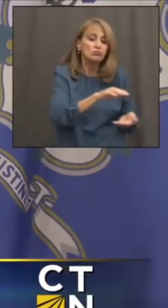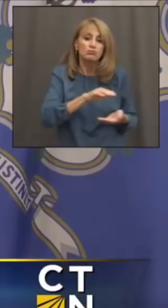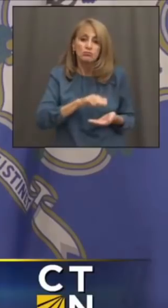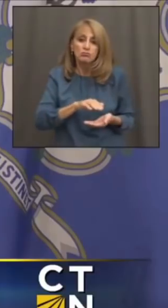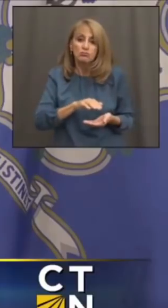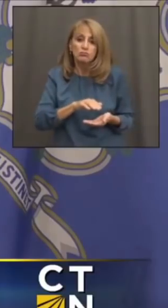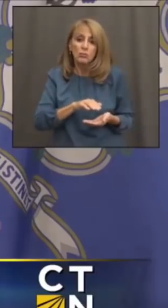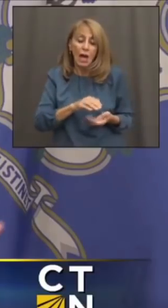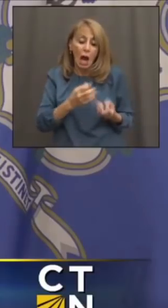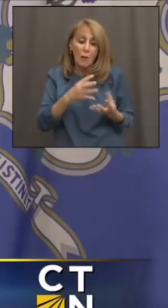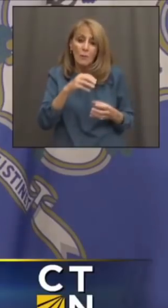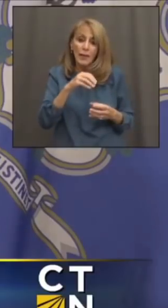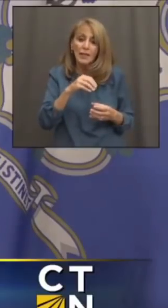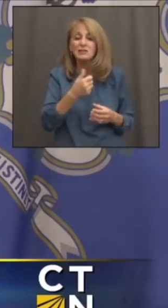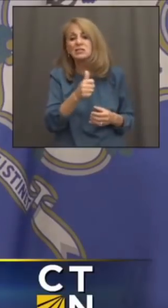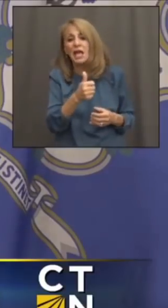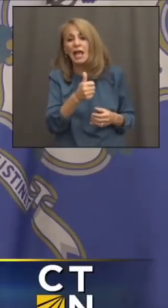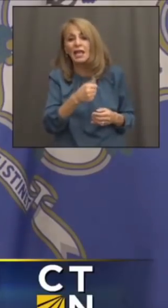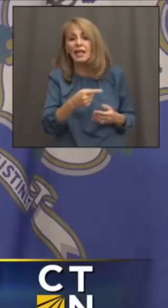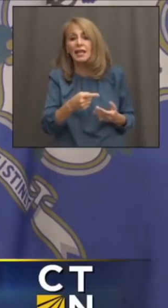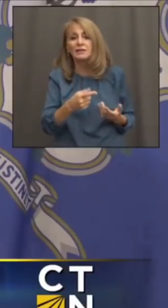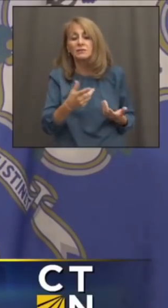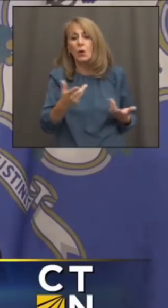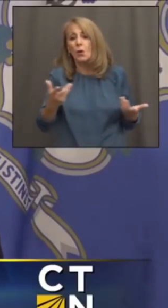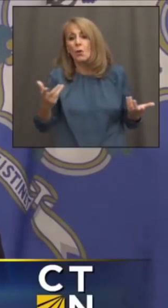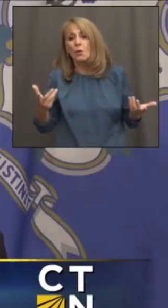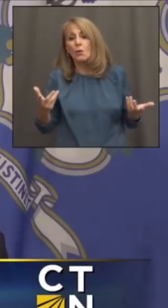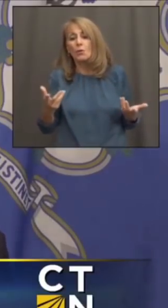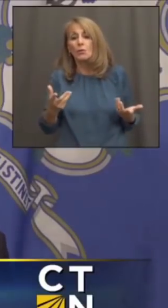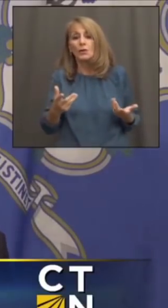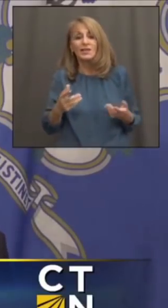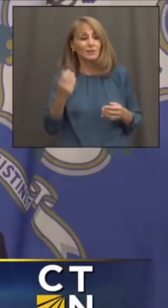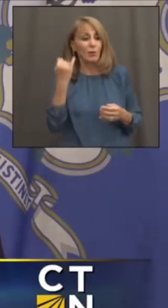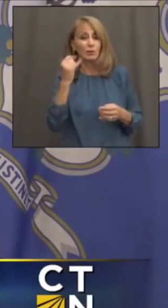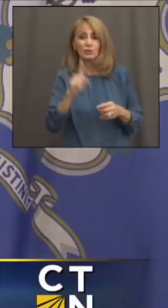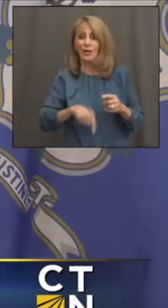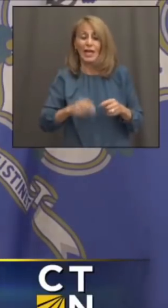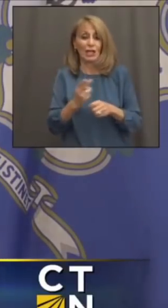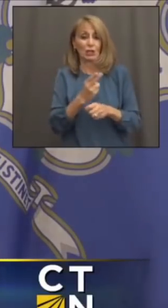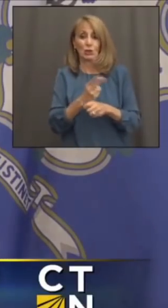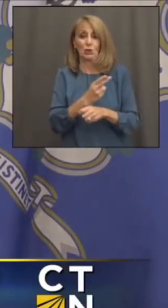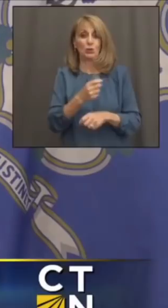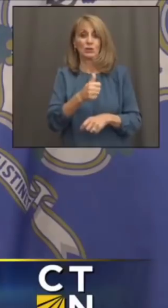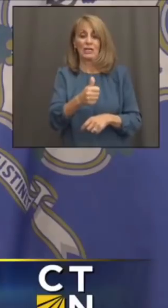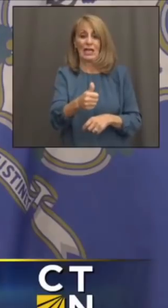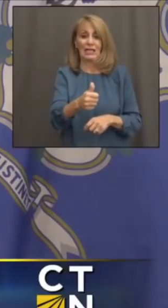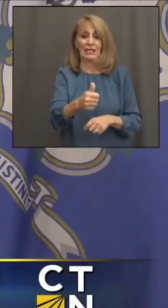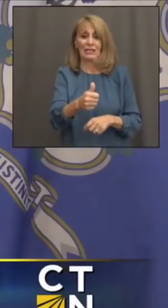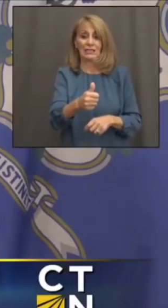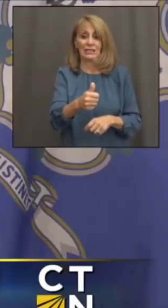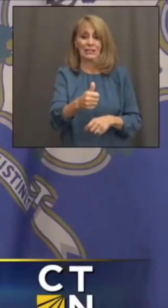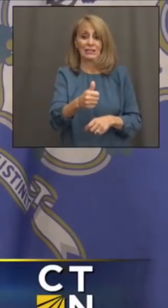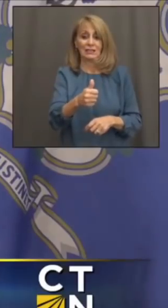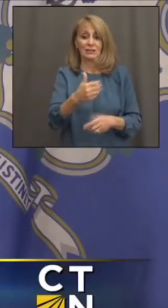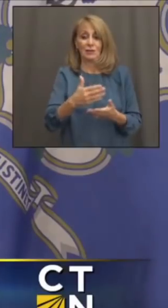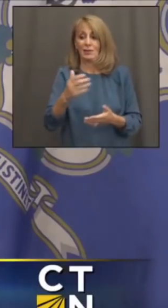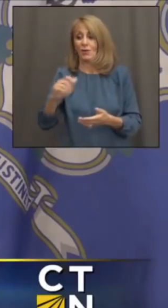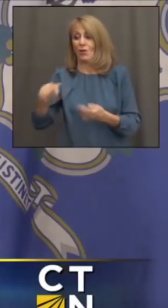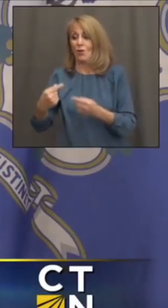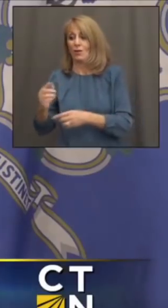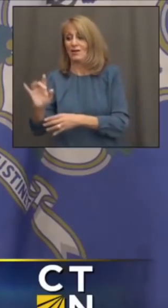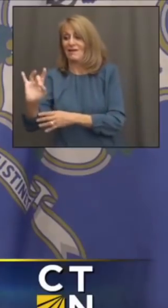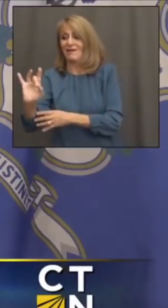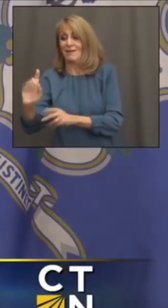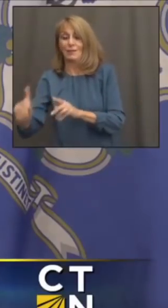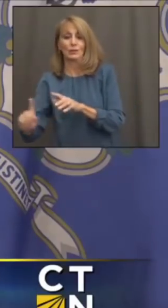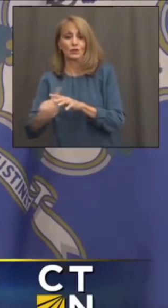vials have 10 doses in them, so you can't necessarily use all 10. So there is a potential for some risk there. But